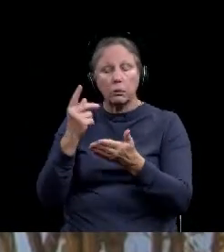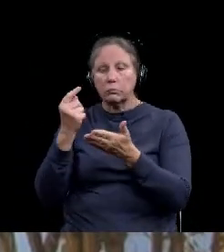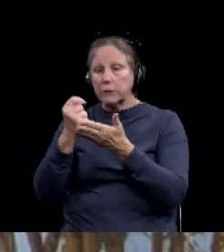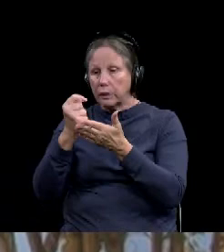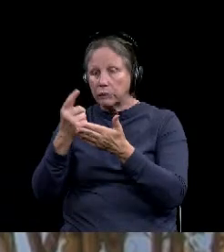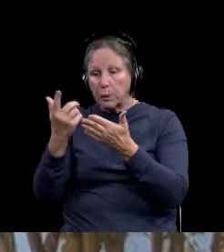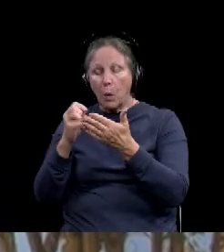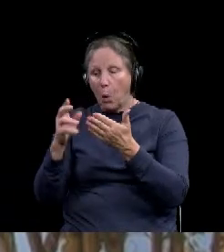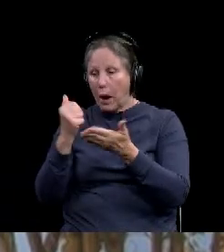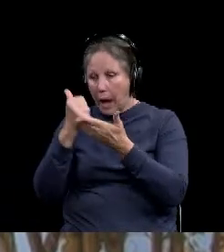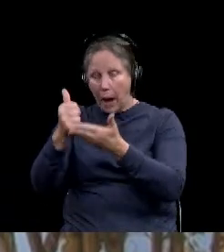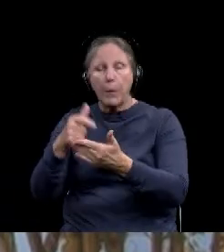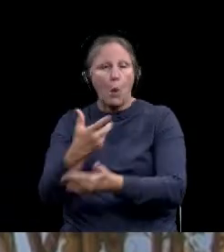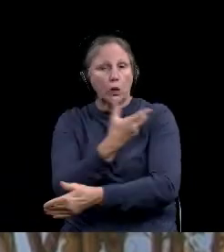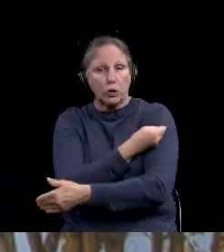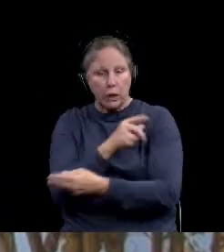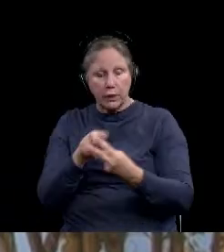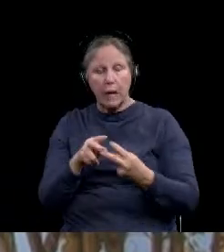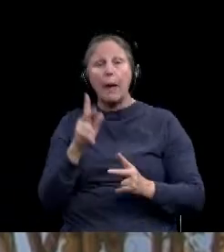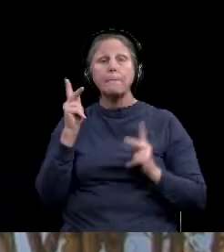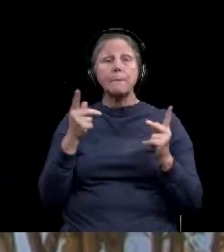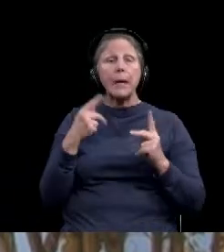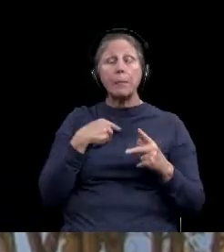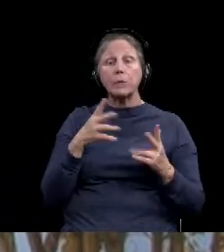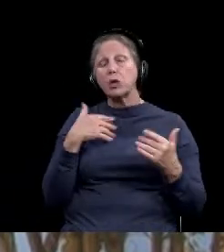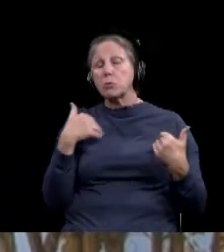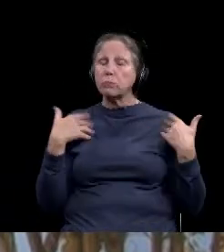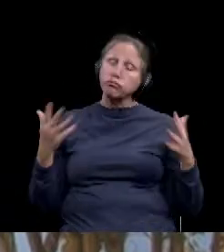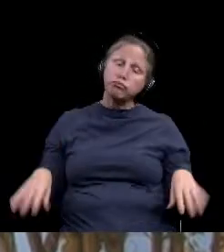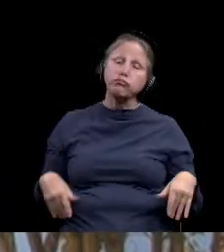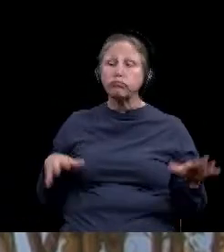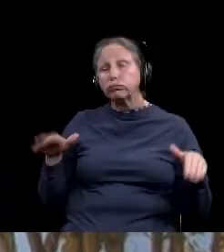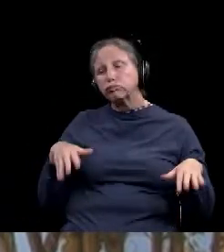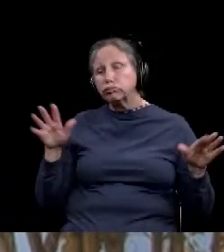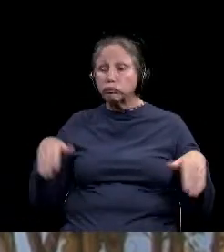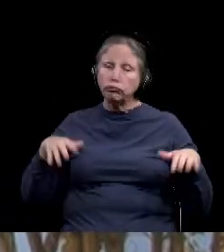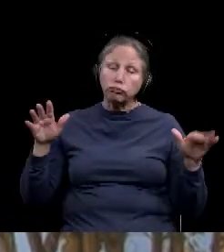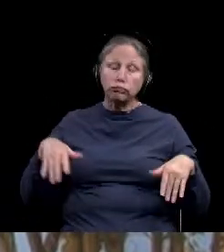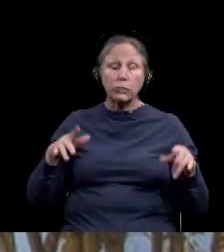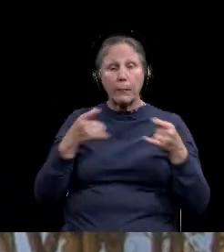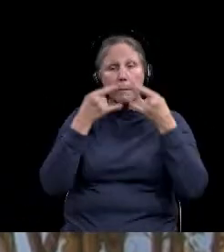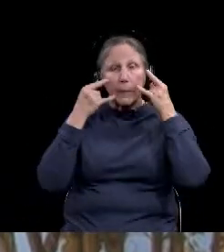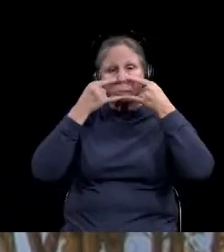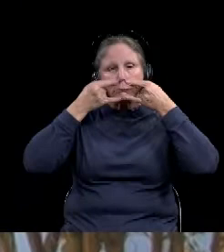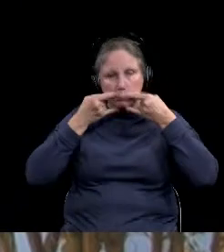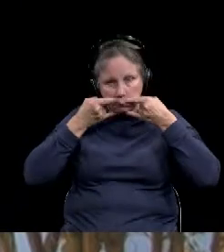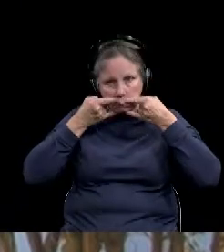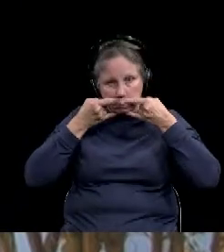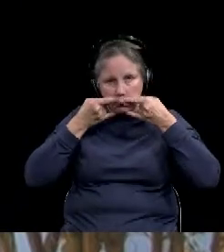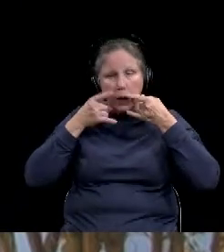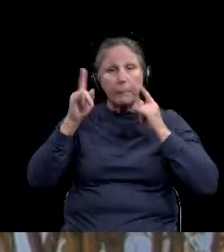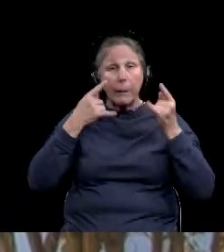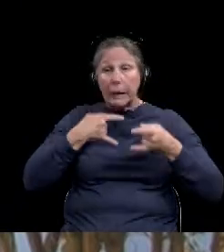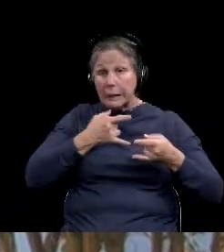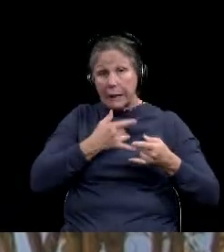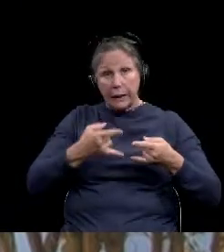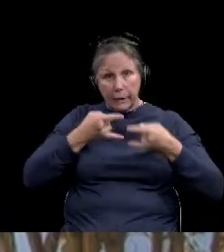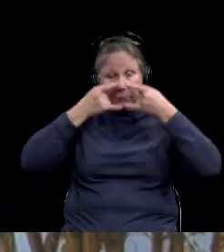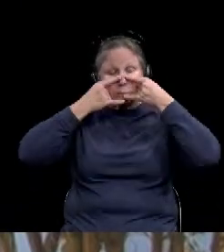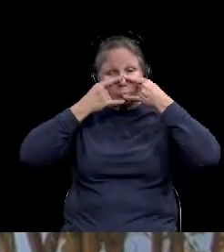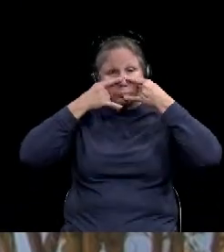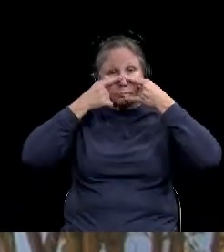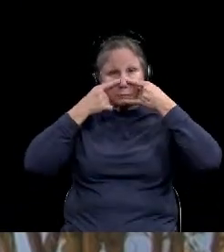I think it's possible that people are becoming lax, uh, about wearing a mask and wearing it properly. As you know, it's gotta be over your nose and mouth